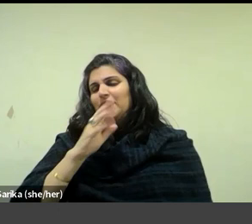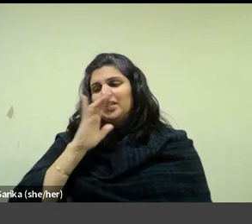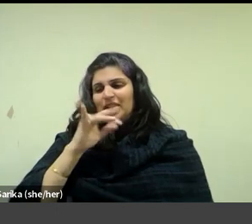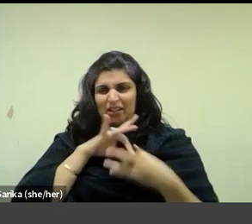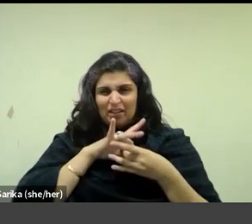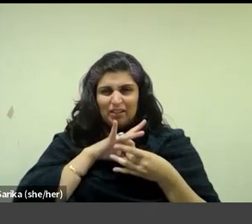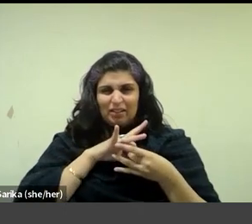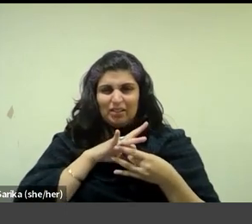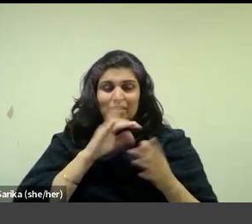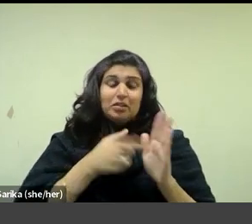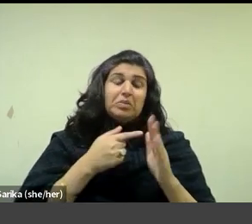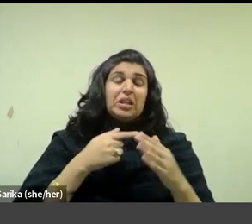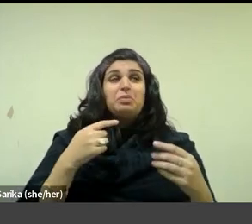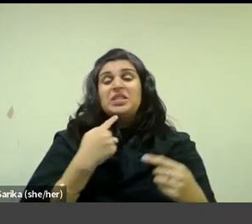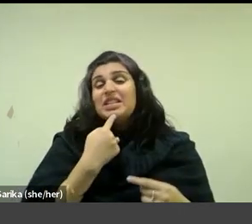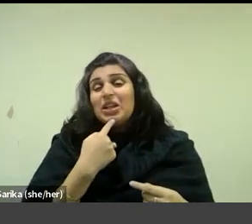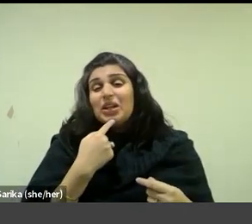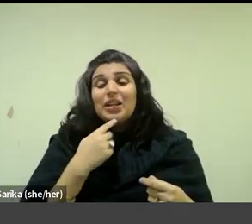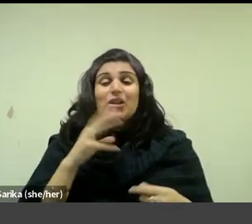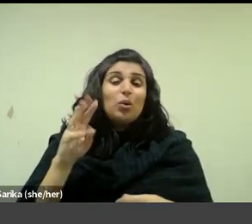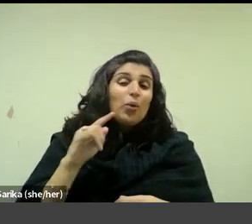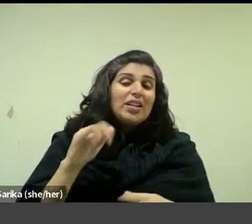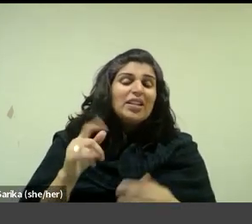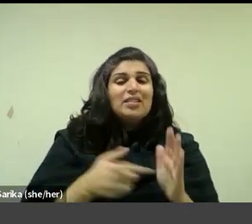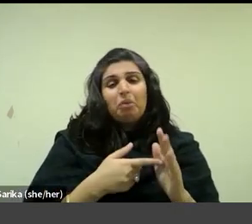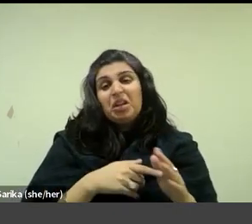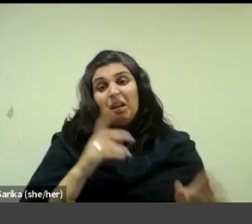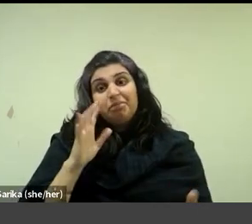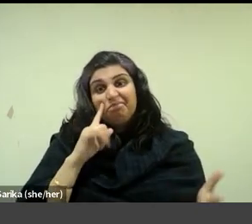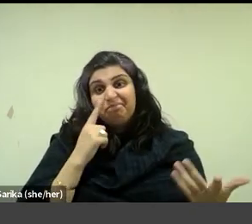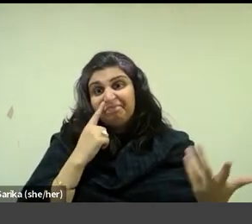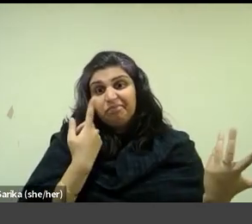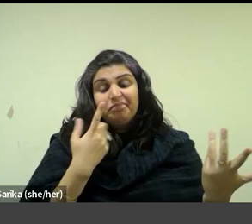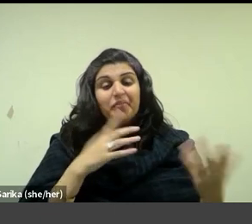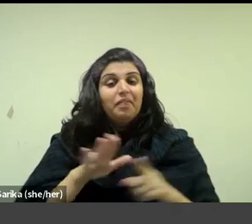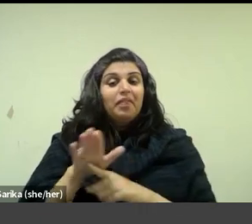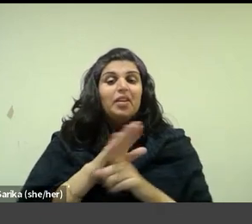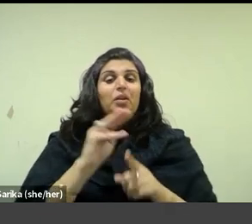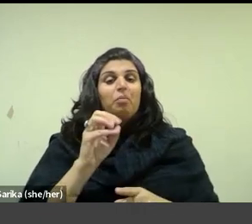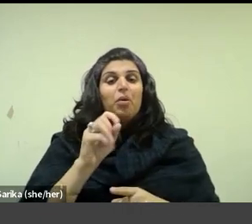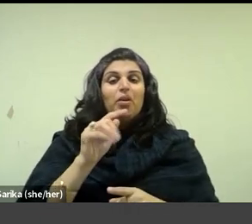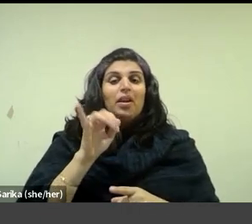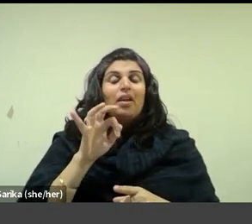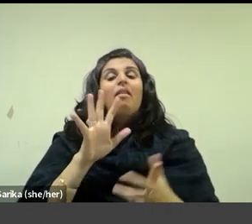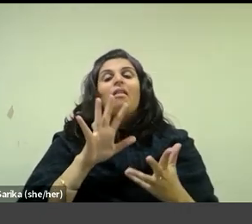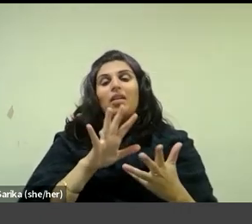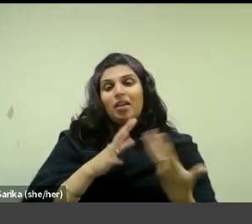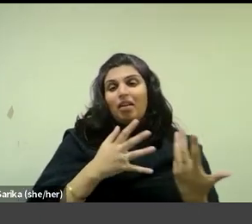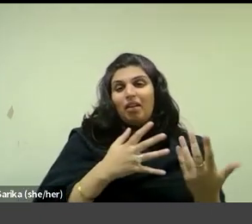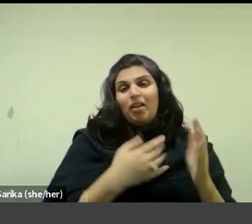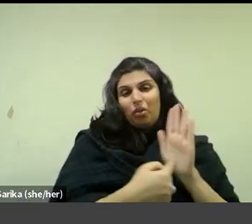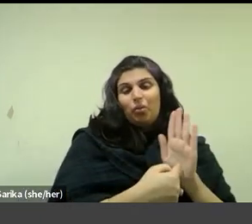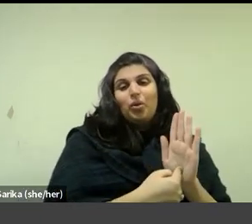witty, often banal, of their motifs. Their shallow, simplified compositional structure